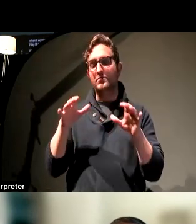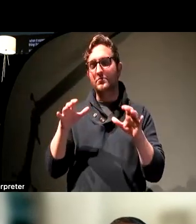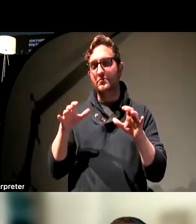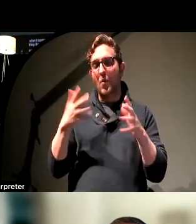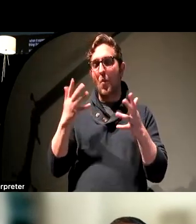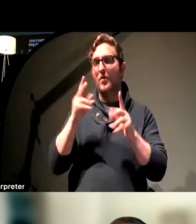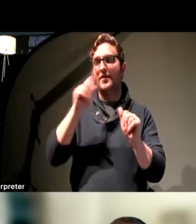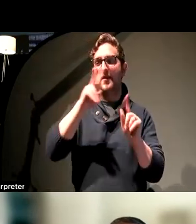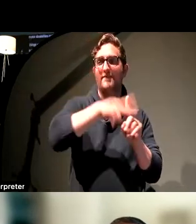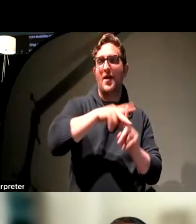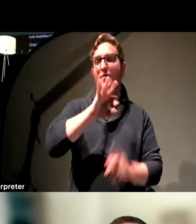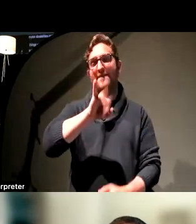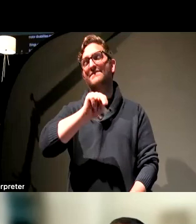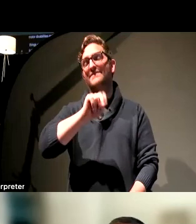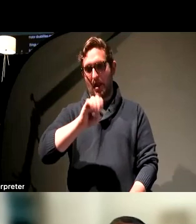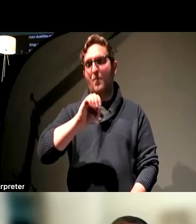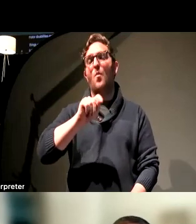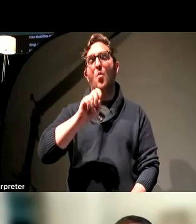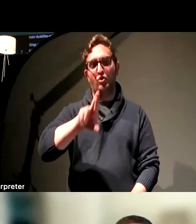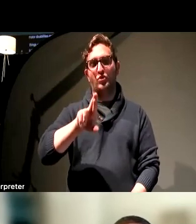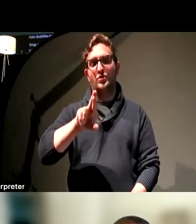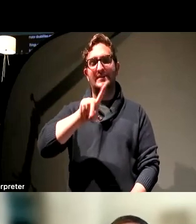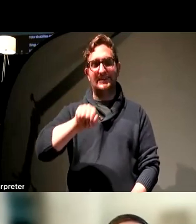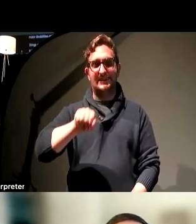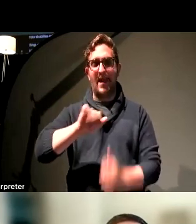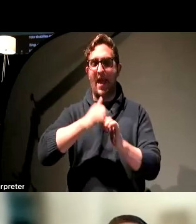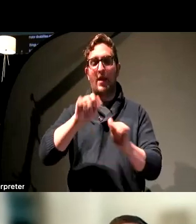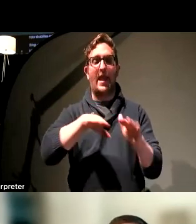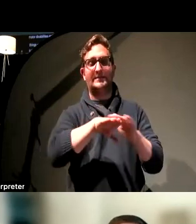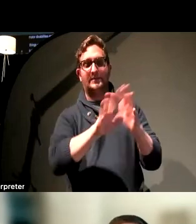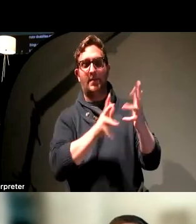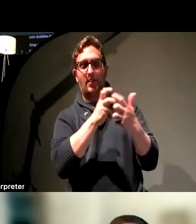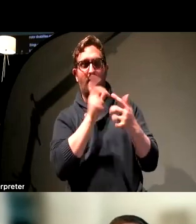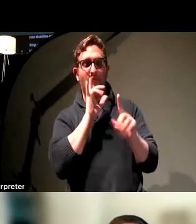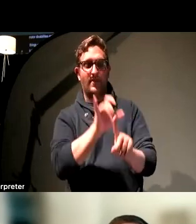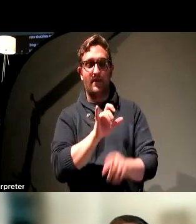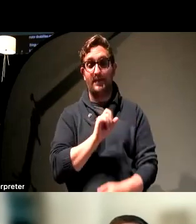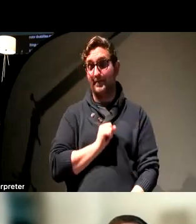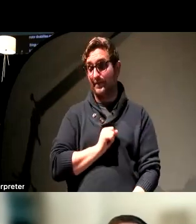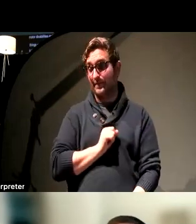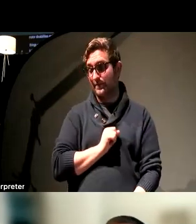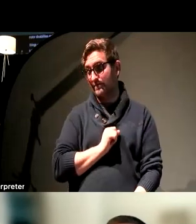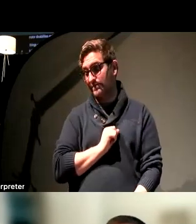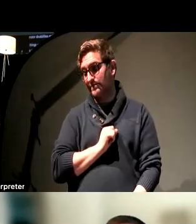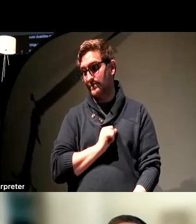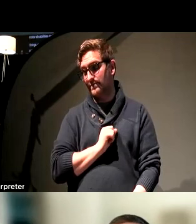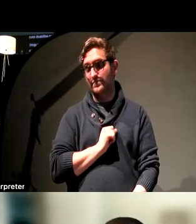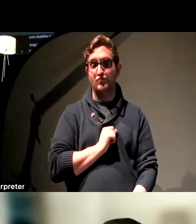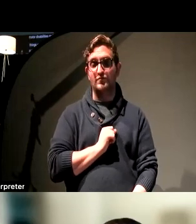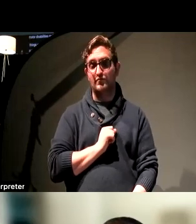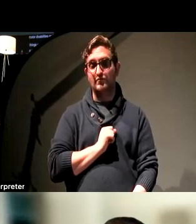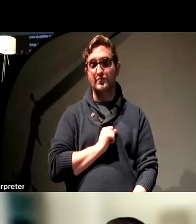pointers for those? Yeah, absolutely. And on the WebM site, we've got a ton that aims at a more technical audience.